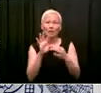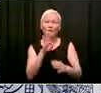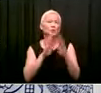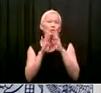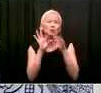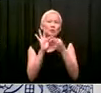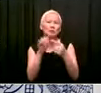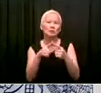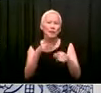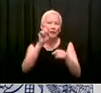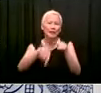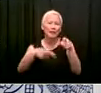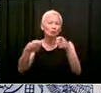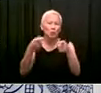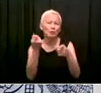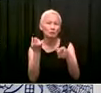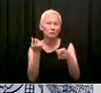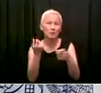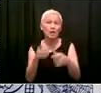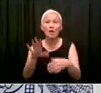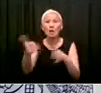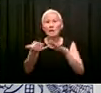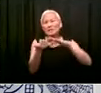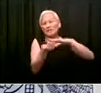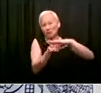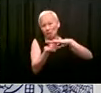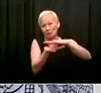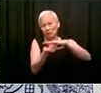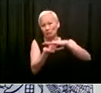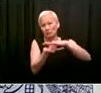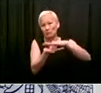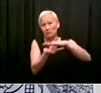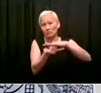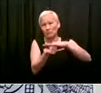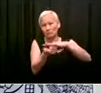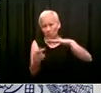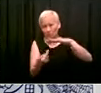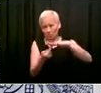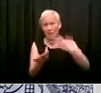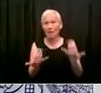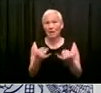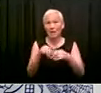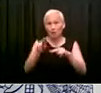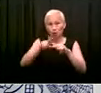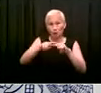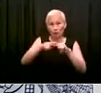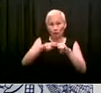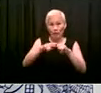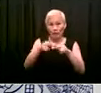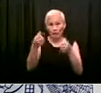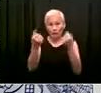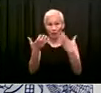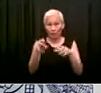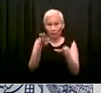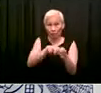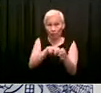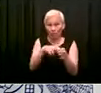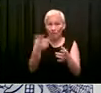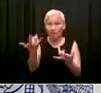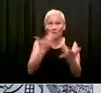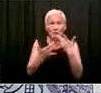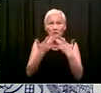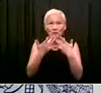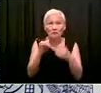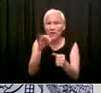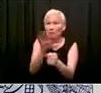apparently is a massive shortage of train drivers, which is causing all sorts of untold delays and service